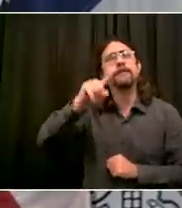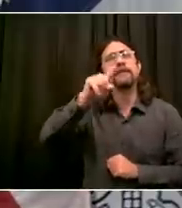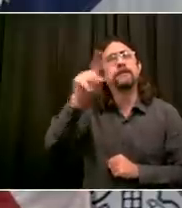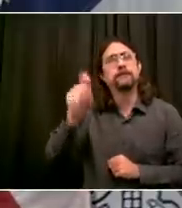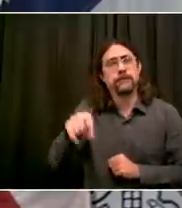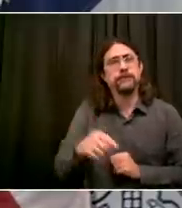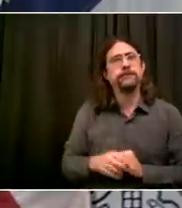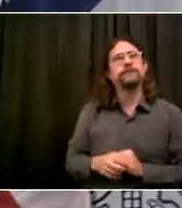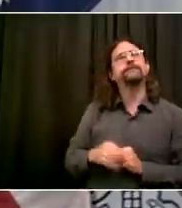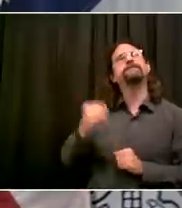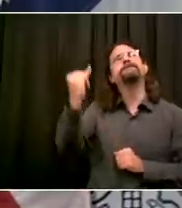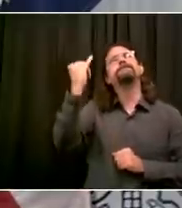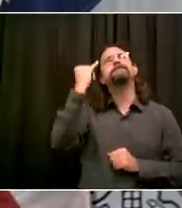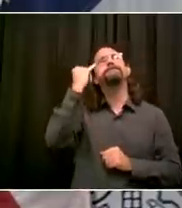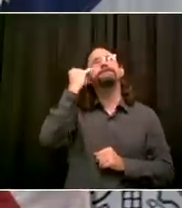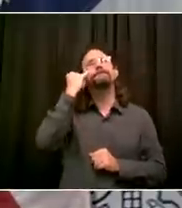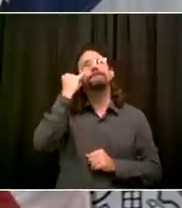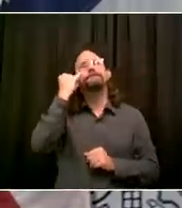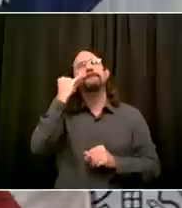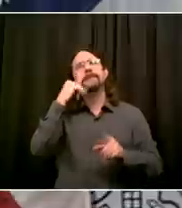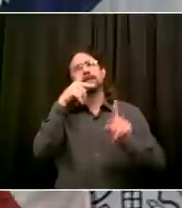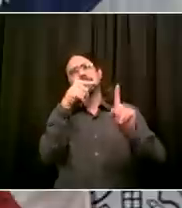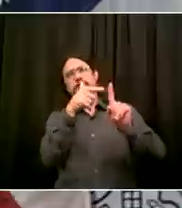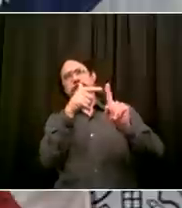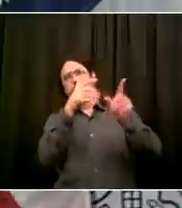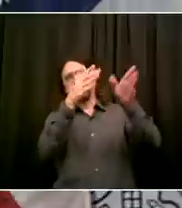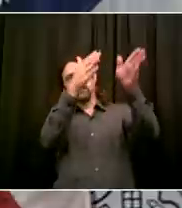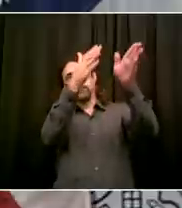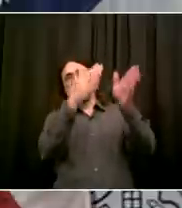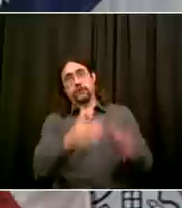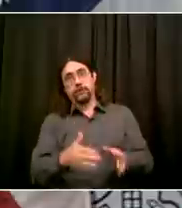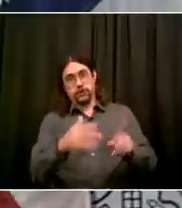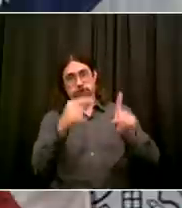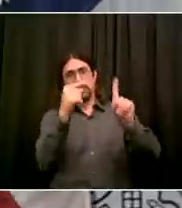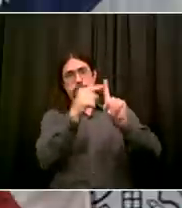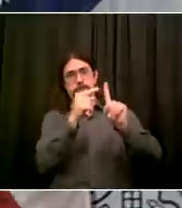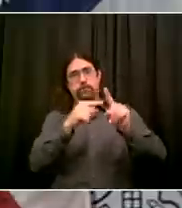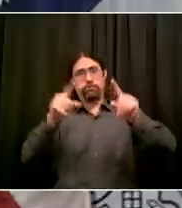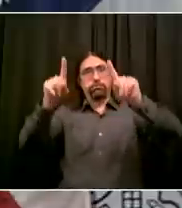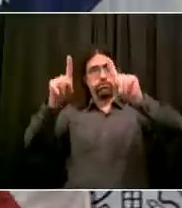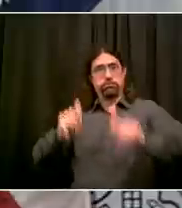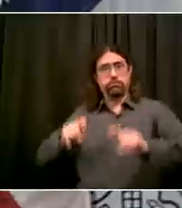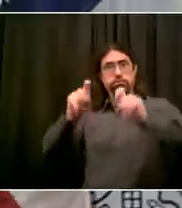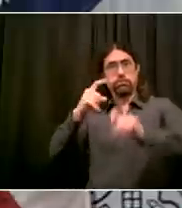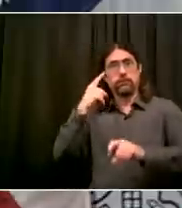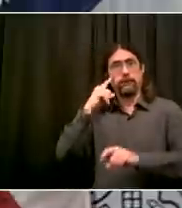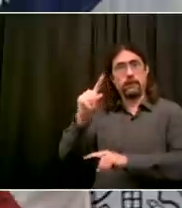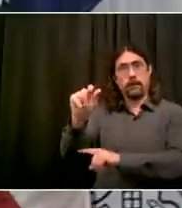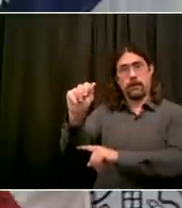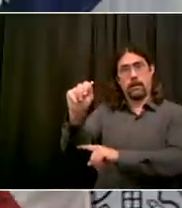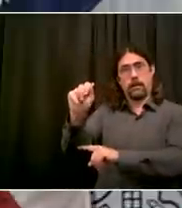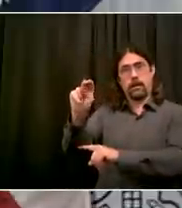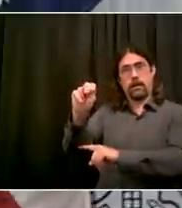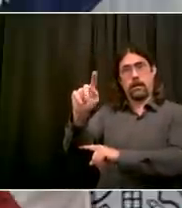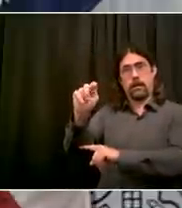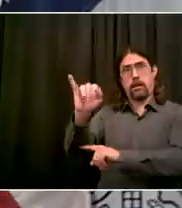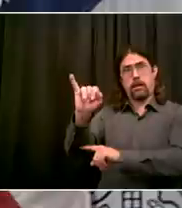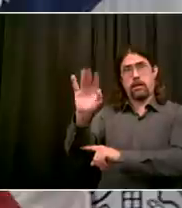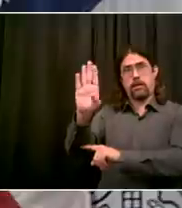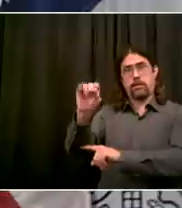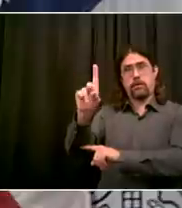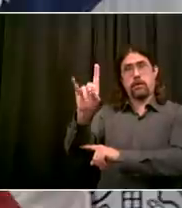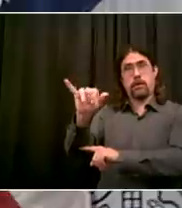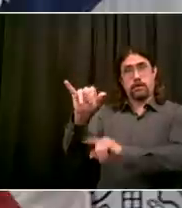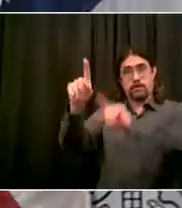I'll start as the layman and turn to Dr. Katz and Dr. Choksi. Look, I think the truth is there's a